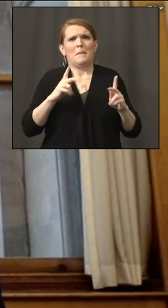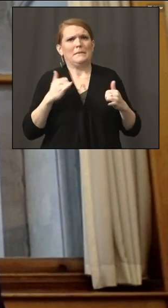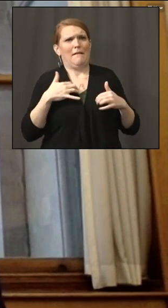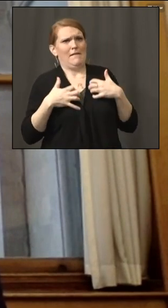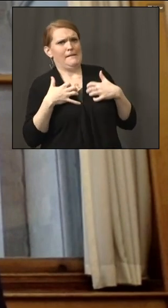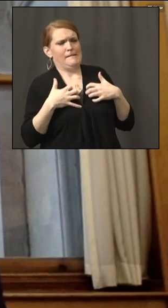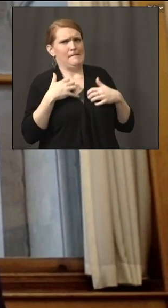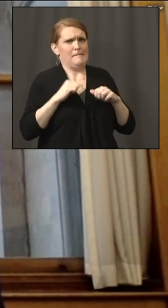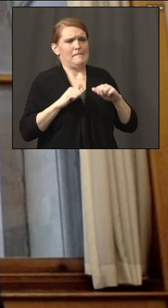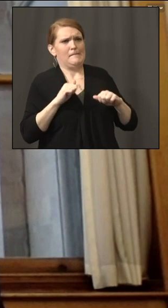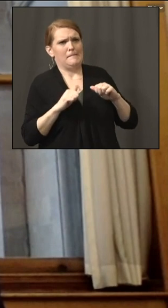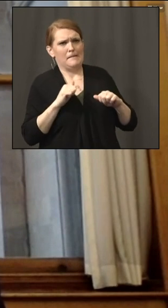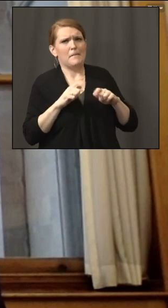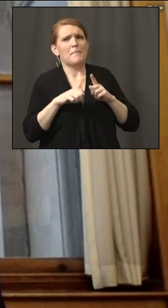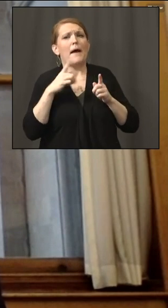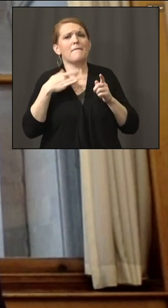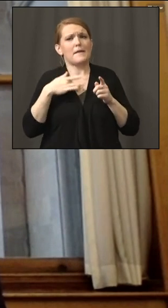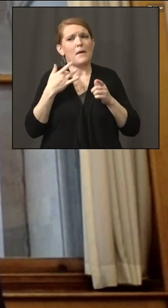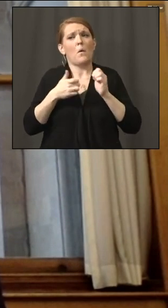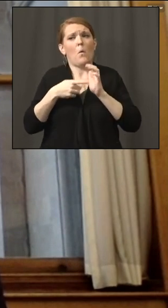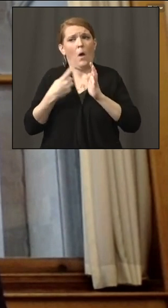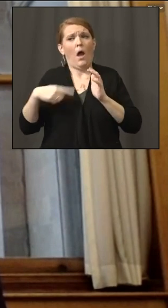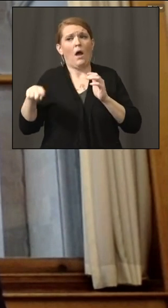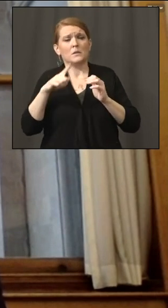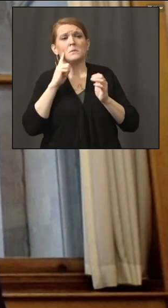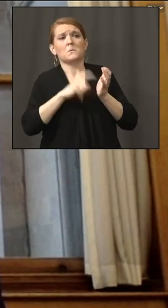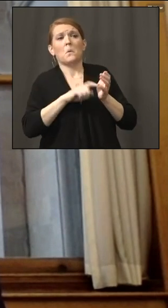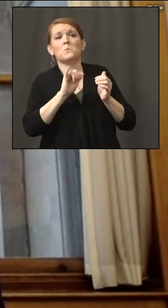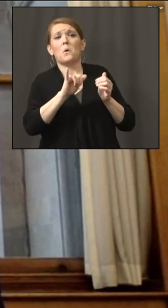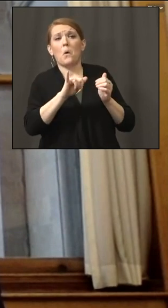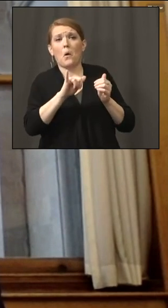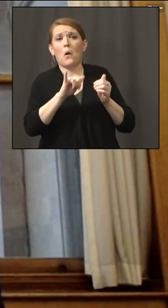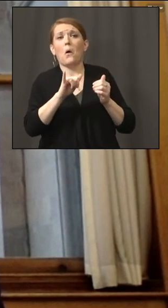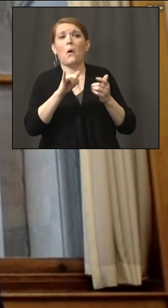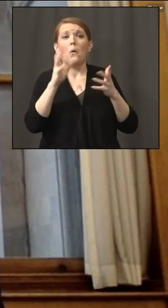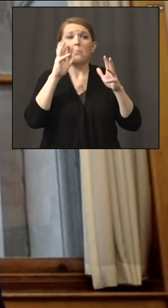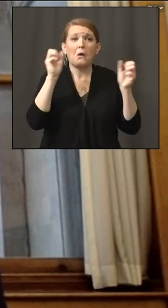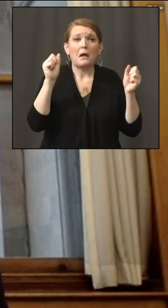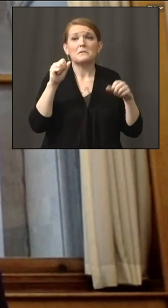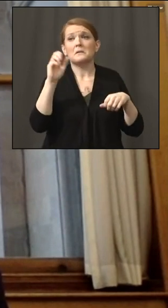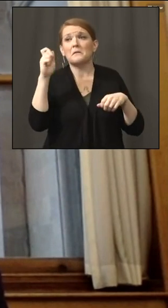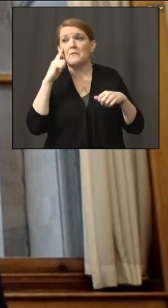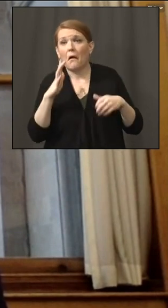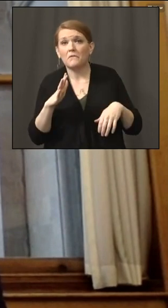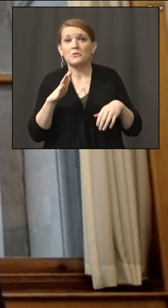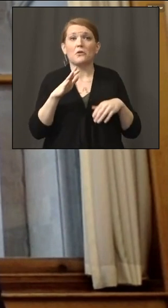friends, co-workers, prominent community leaders getting vaccinated, the more that will help.